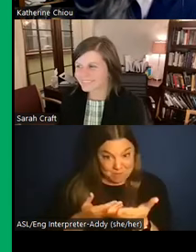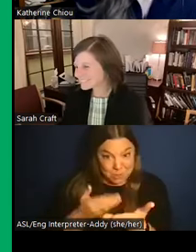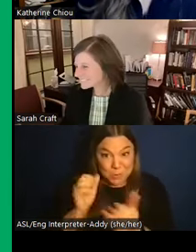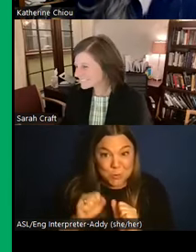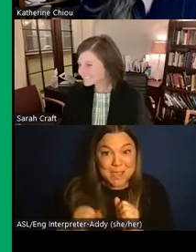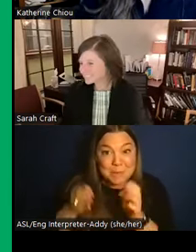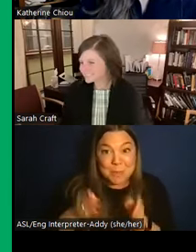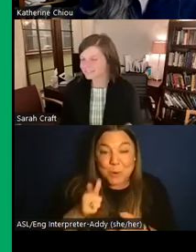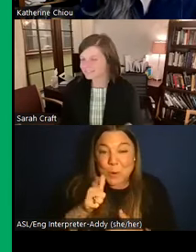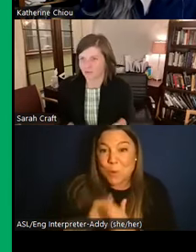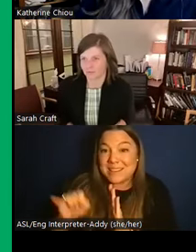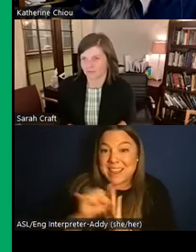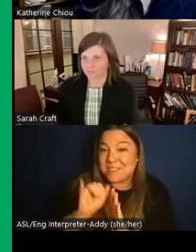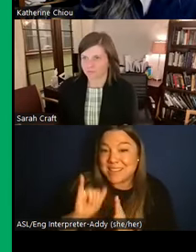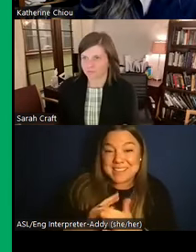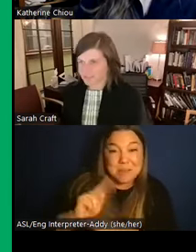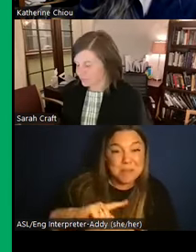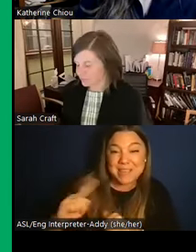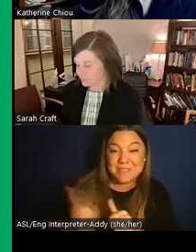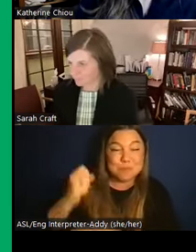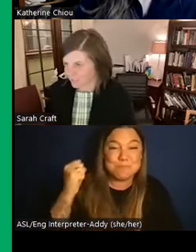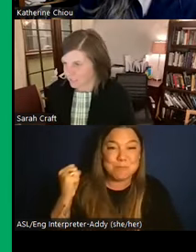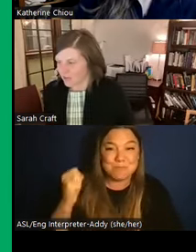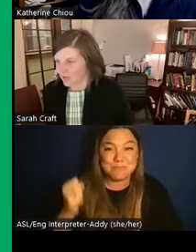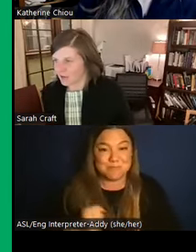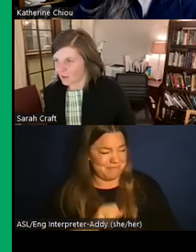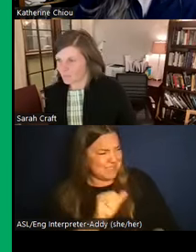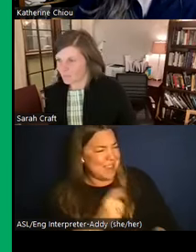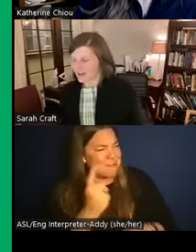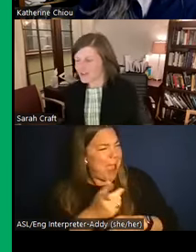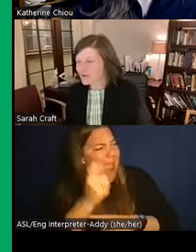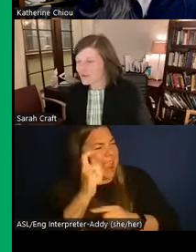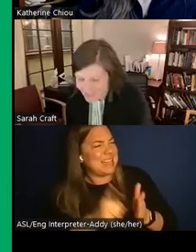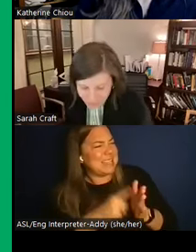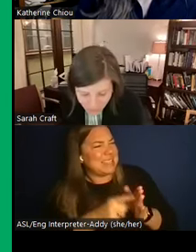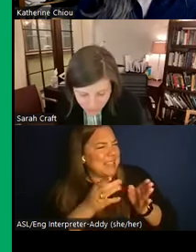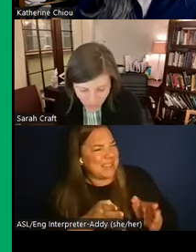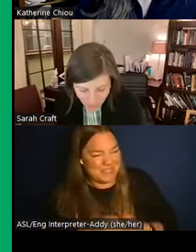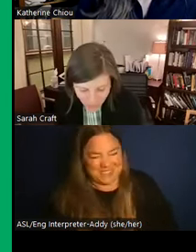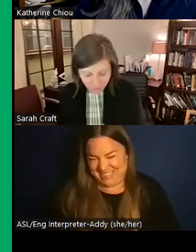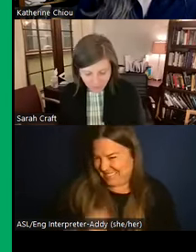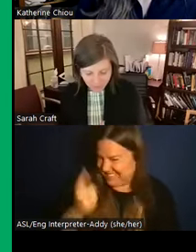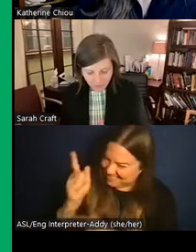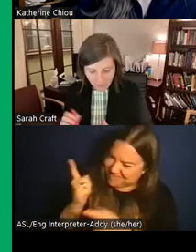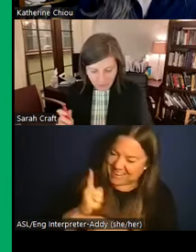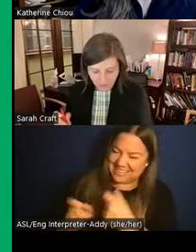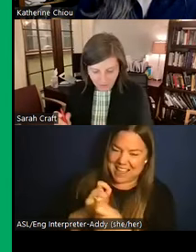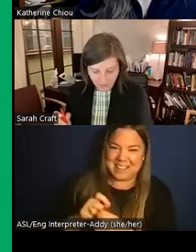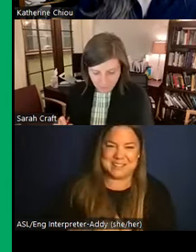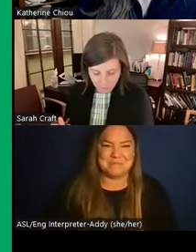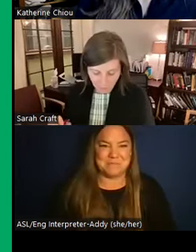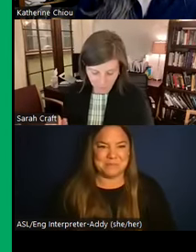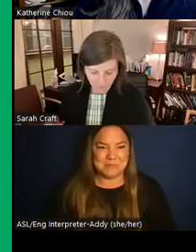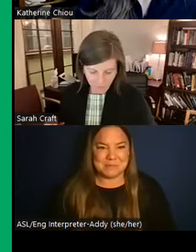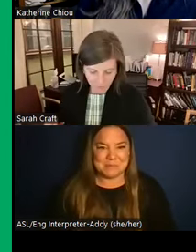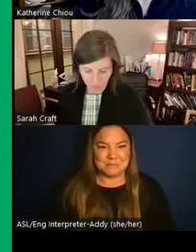it for sure. So, yeah. New detective. Yes, exactly. Great. Well, so we've gotten a lot